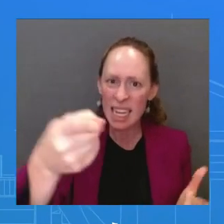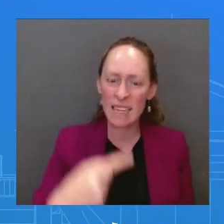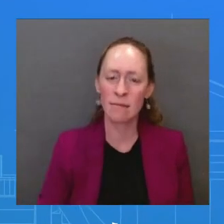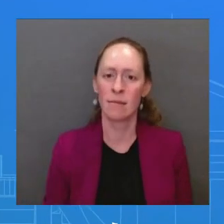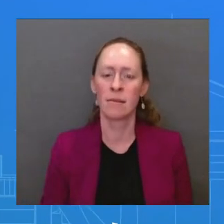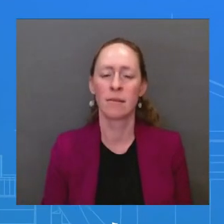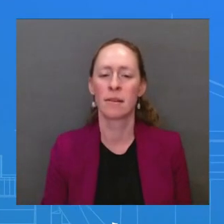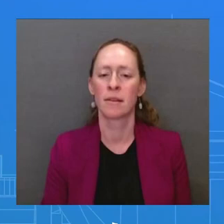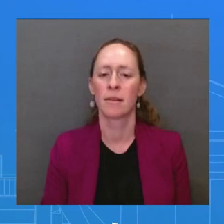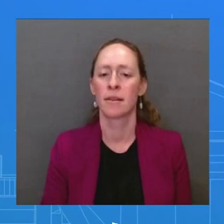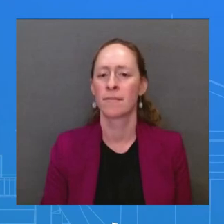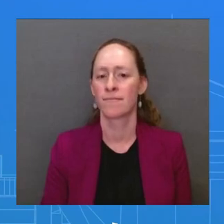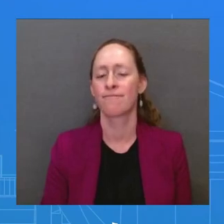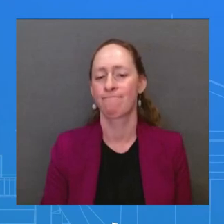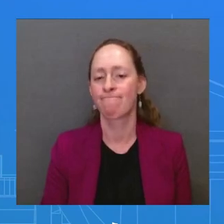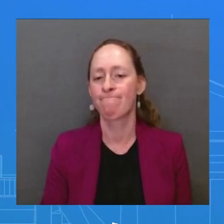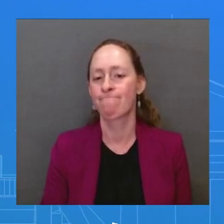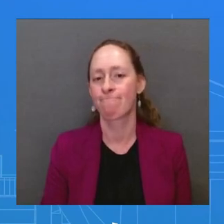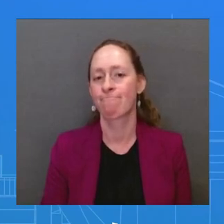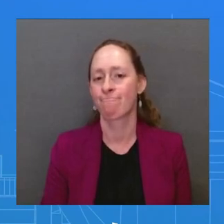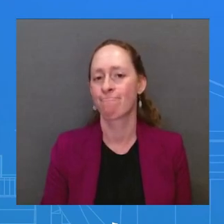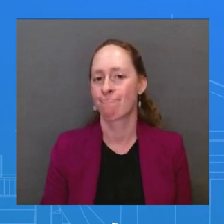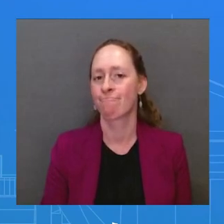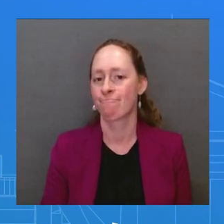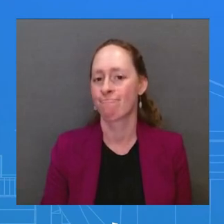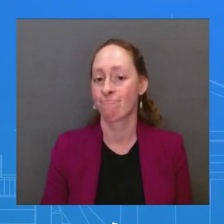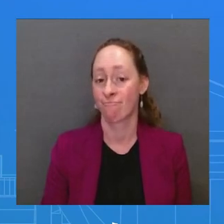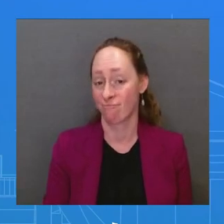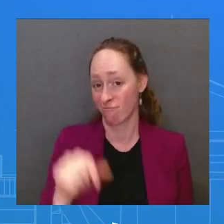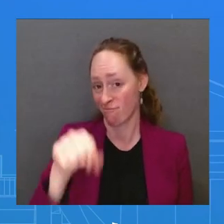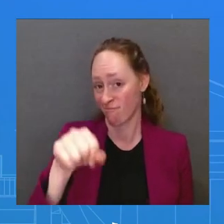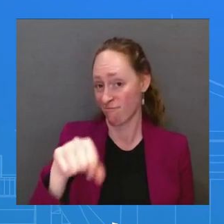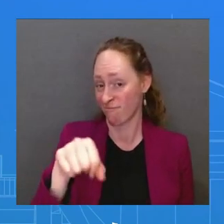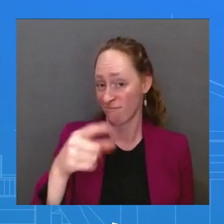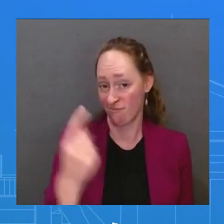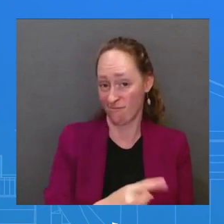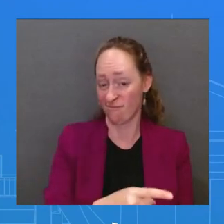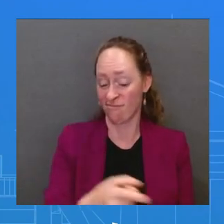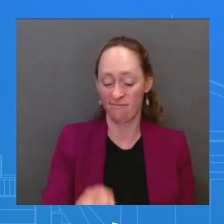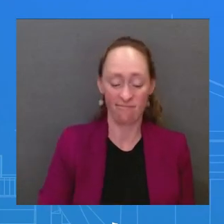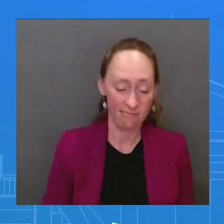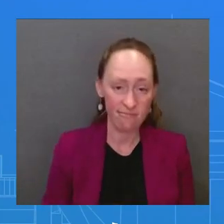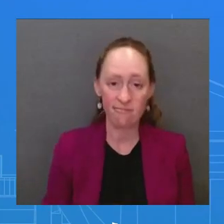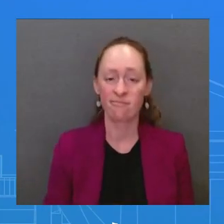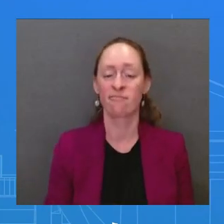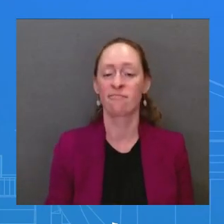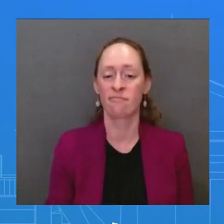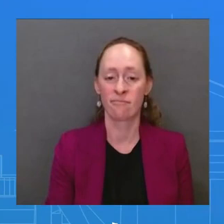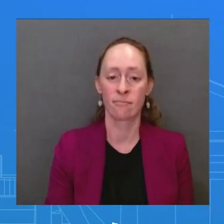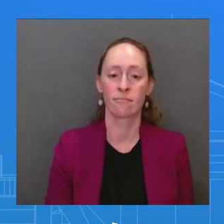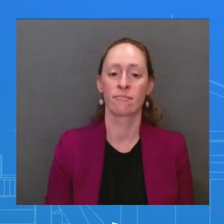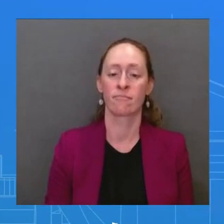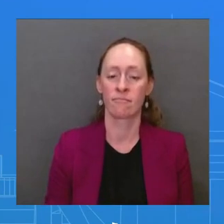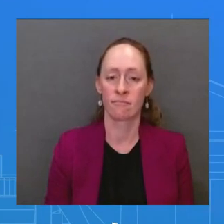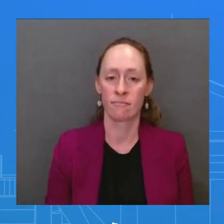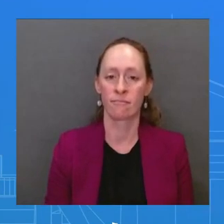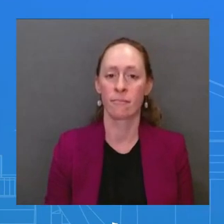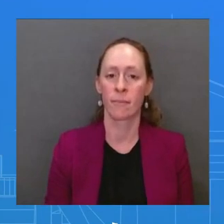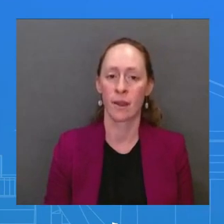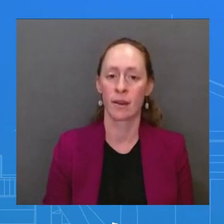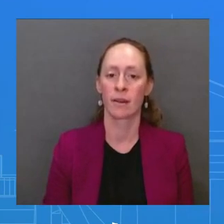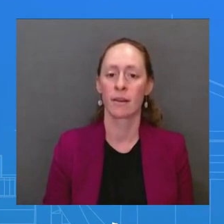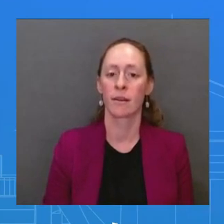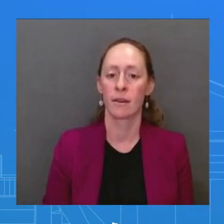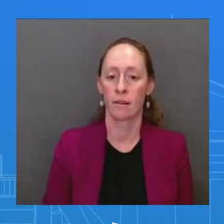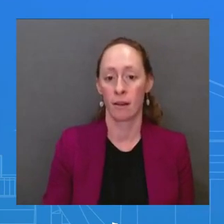analysis is that discussions between North Korea and Russia with respect to North Korea providing military